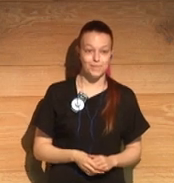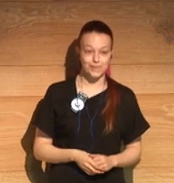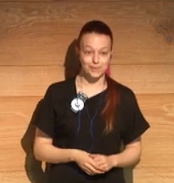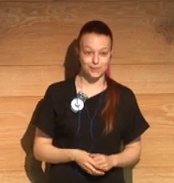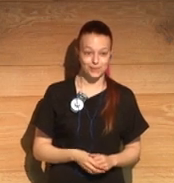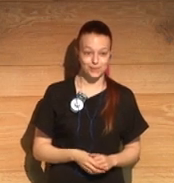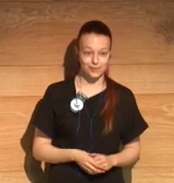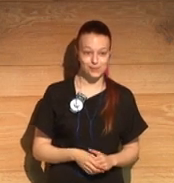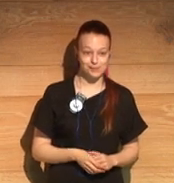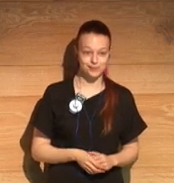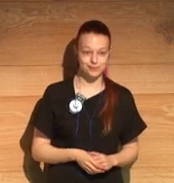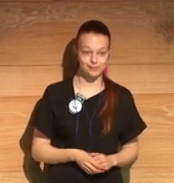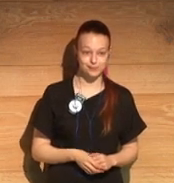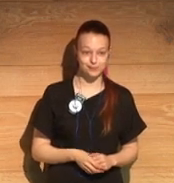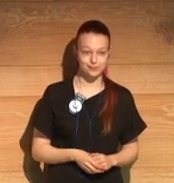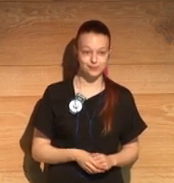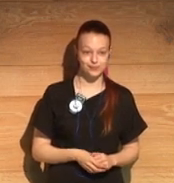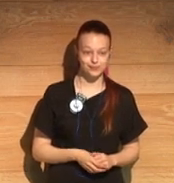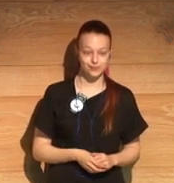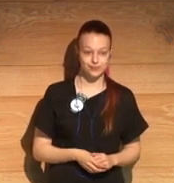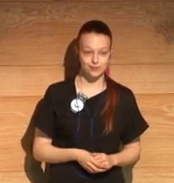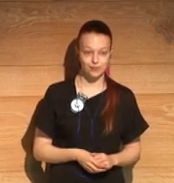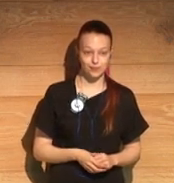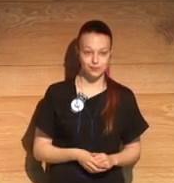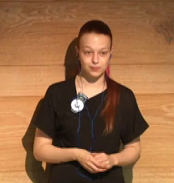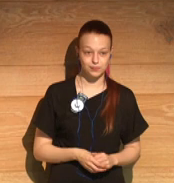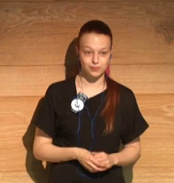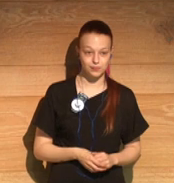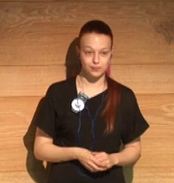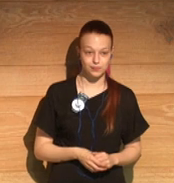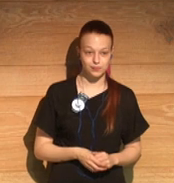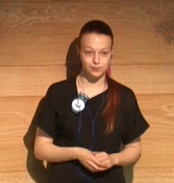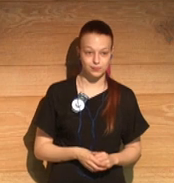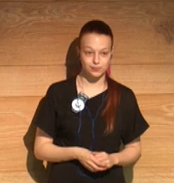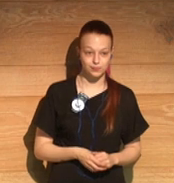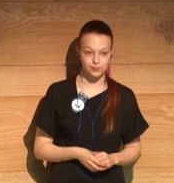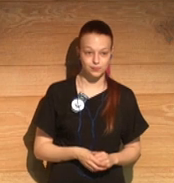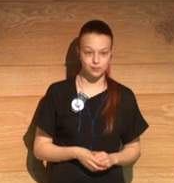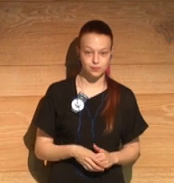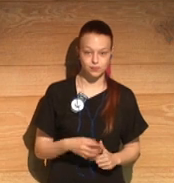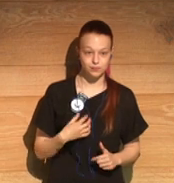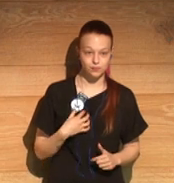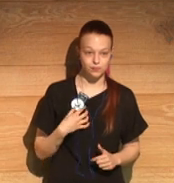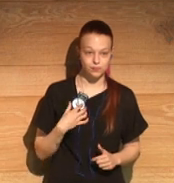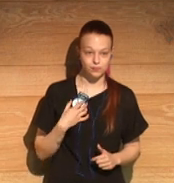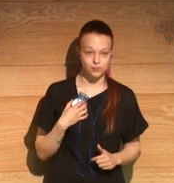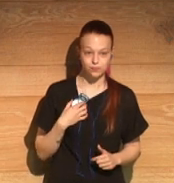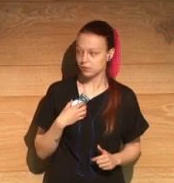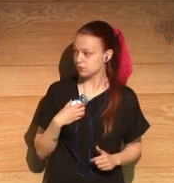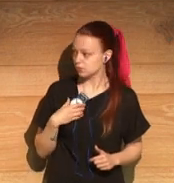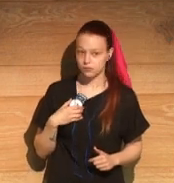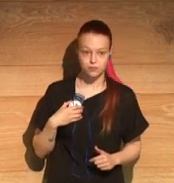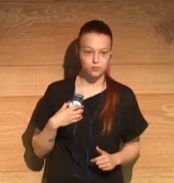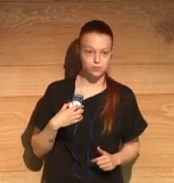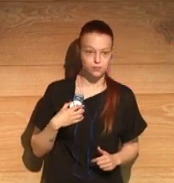Yeah, I felt like in the like the opening chapter of the book is very serious and ends, as you say, in a